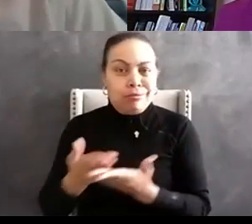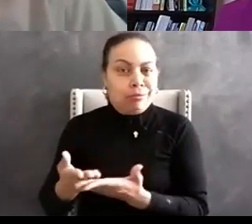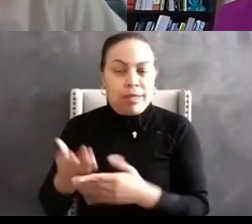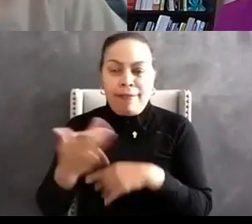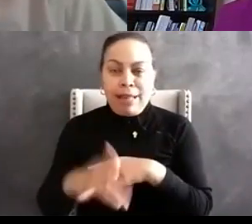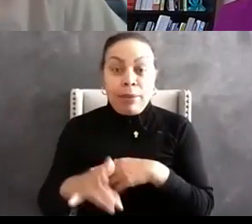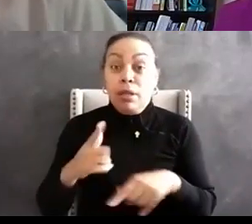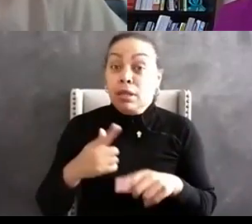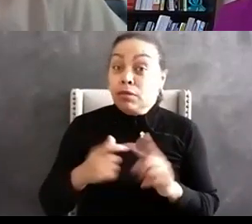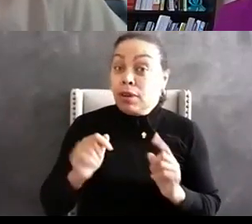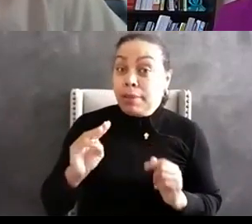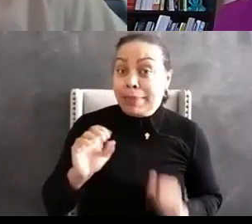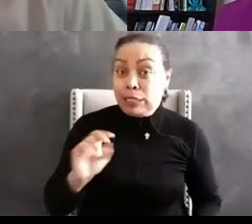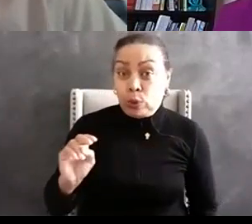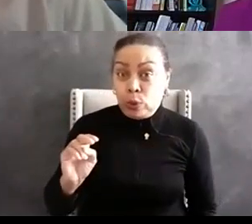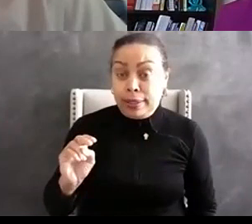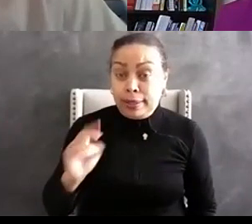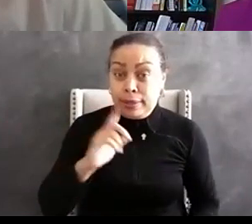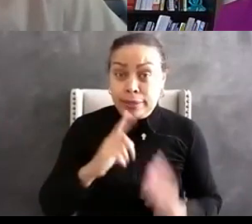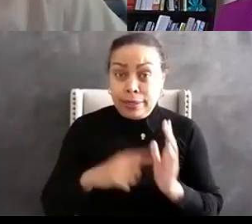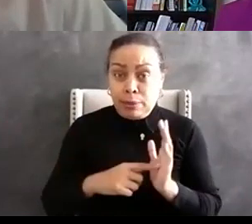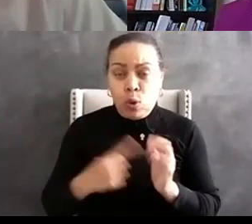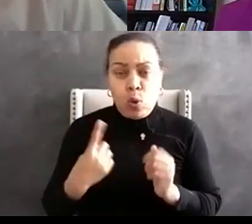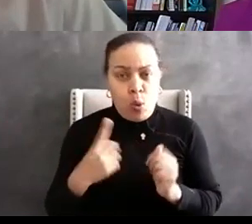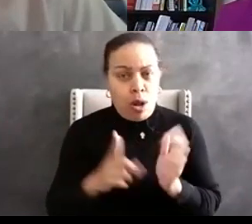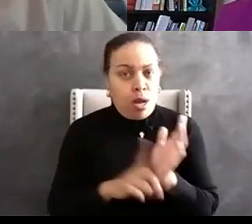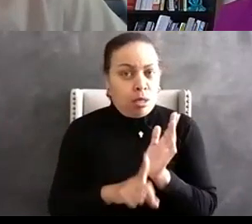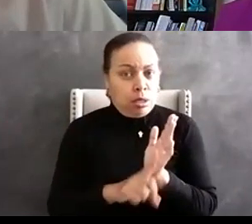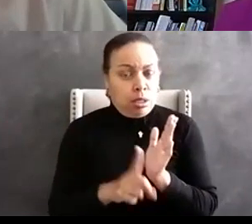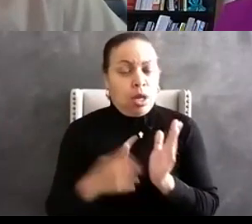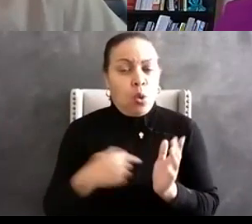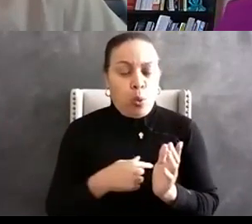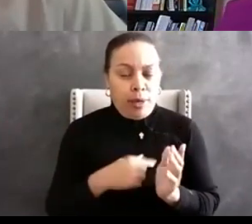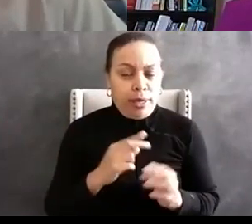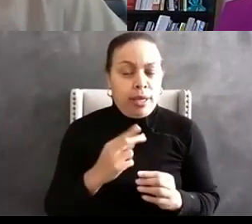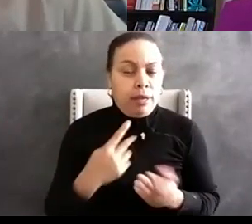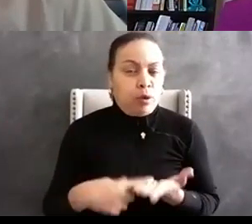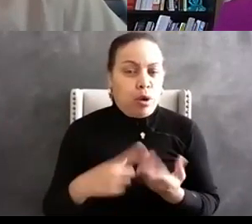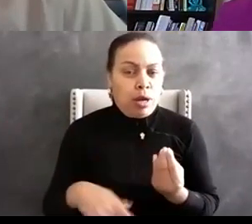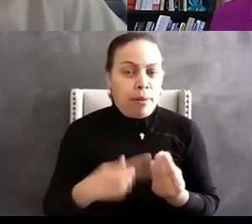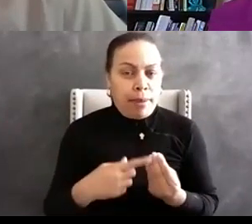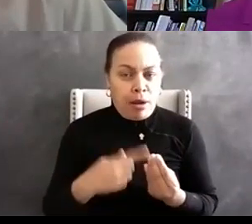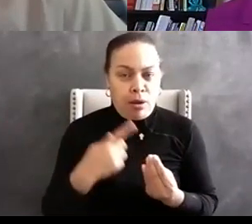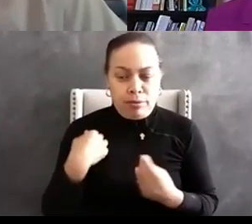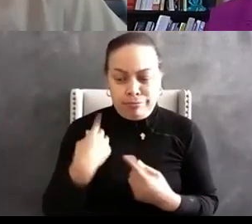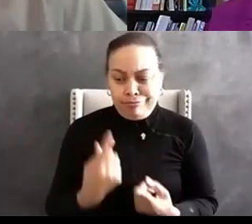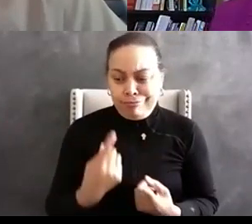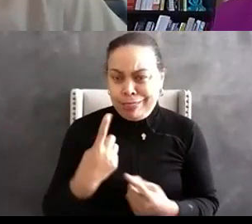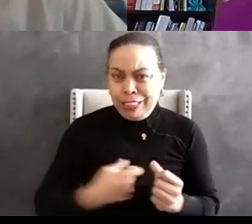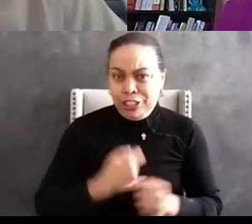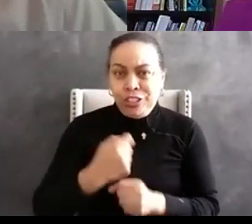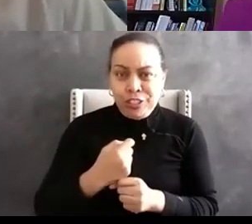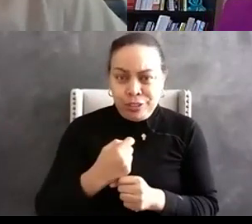for minnesota uh one of the bodies of evidence that we've been uh we've talking about uh for the last year